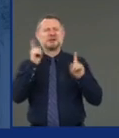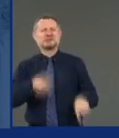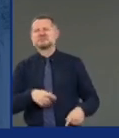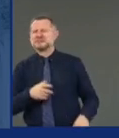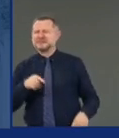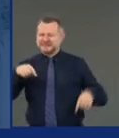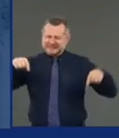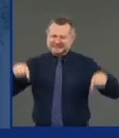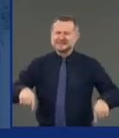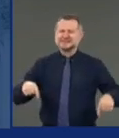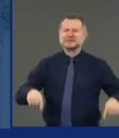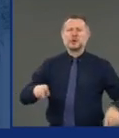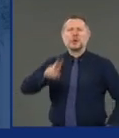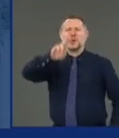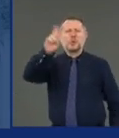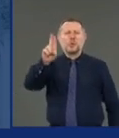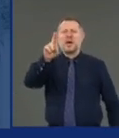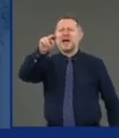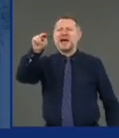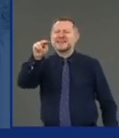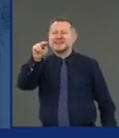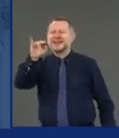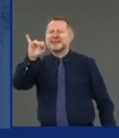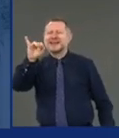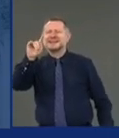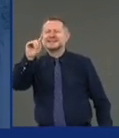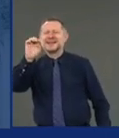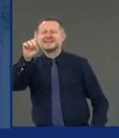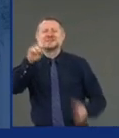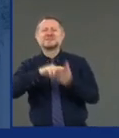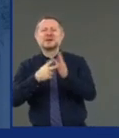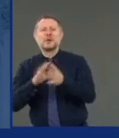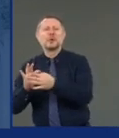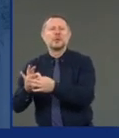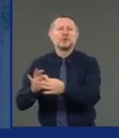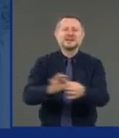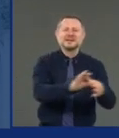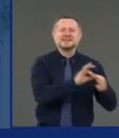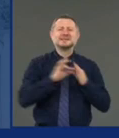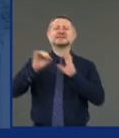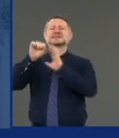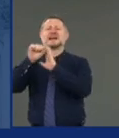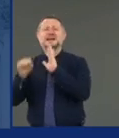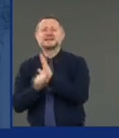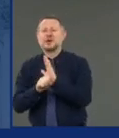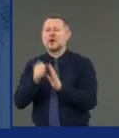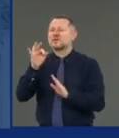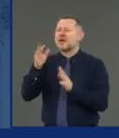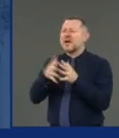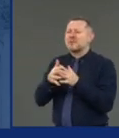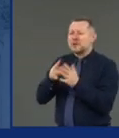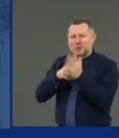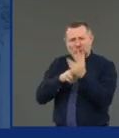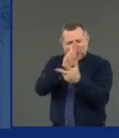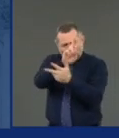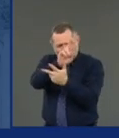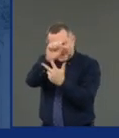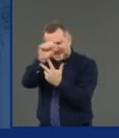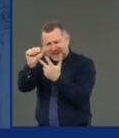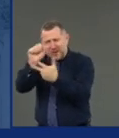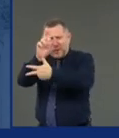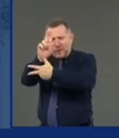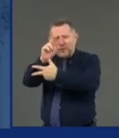States of America. Those words meant something. United States of America. First of all,